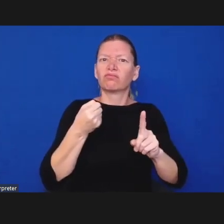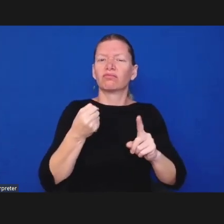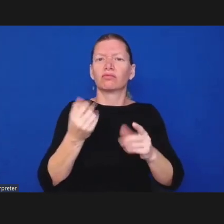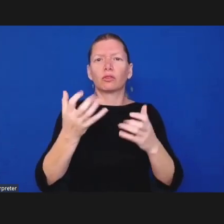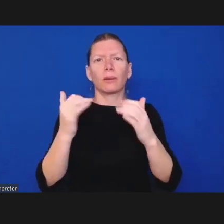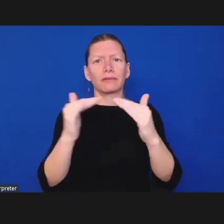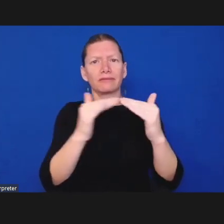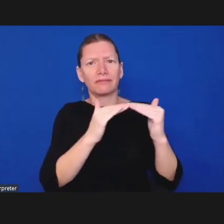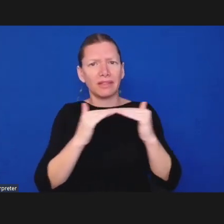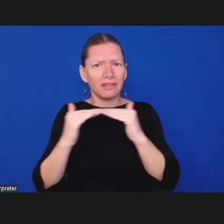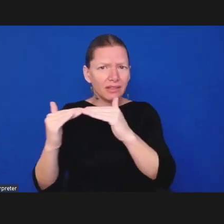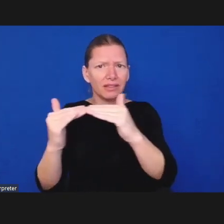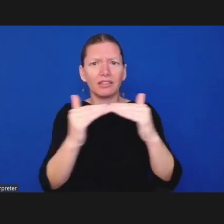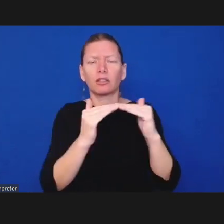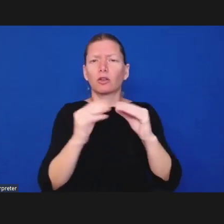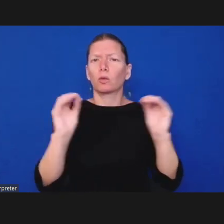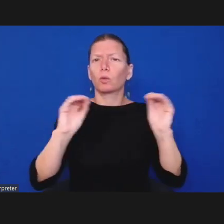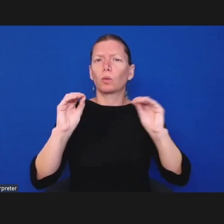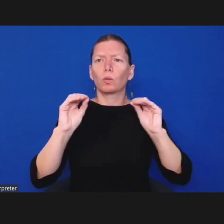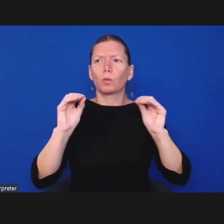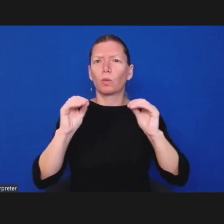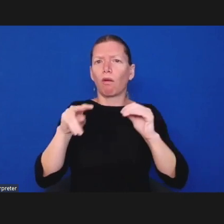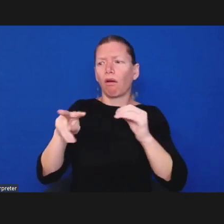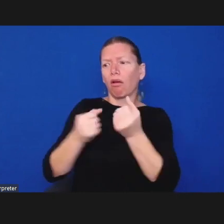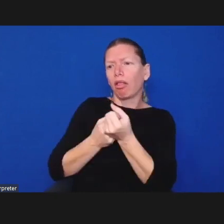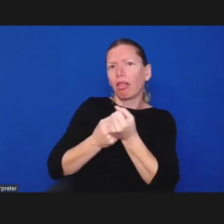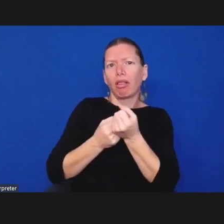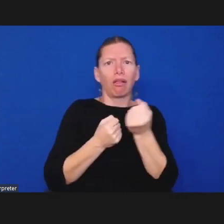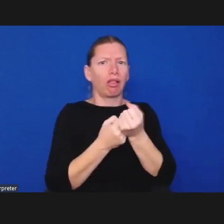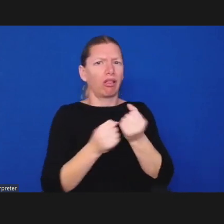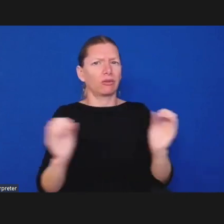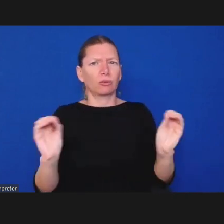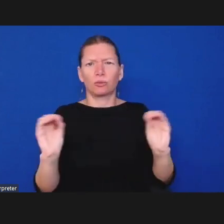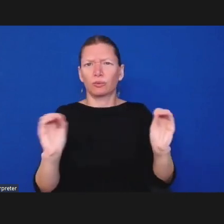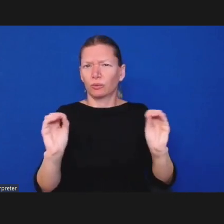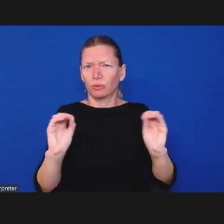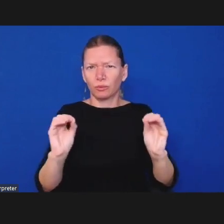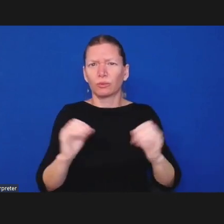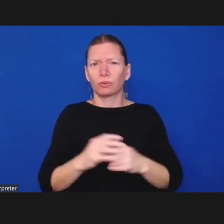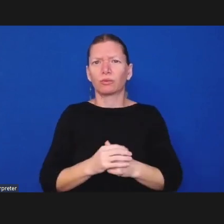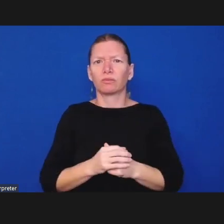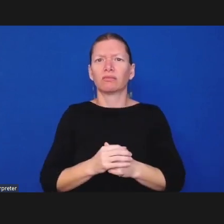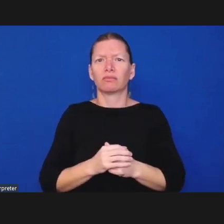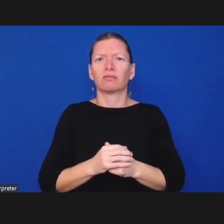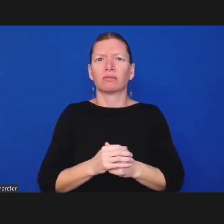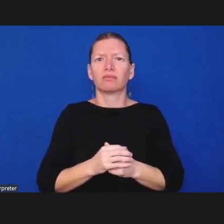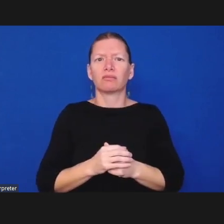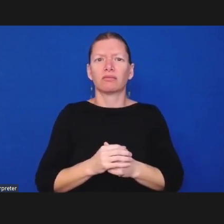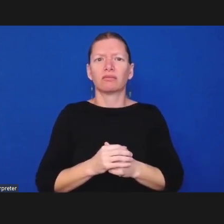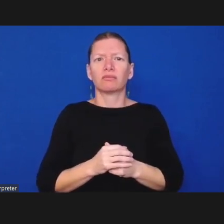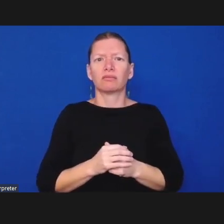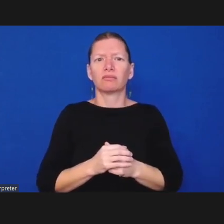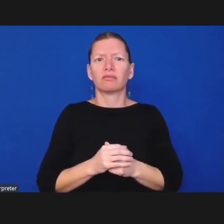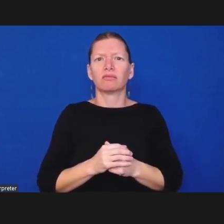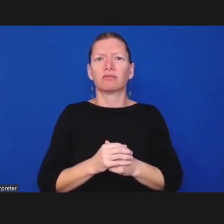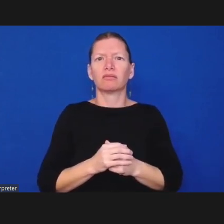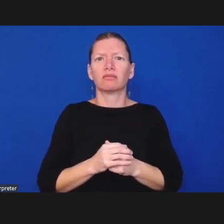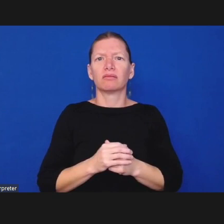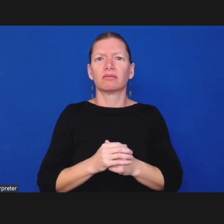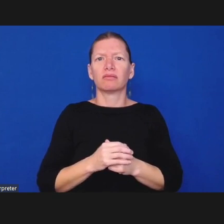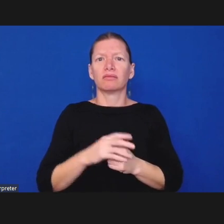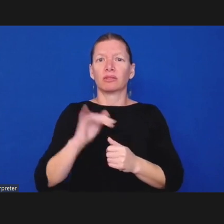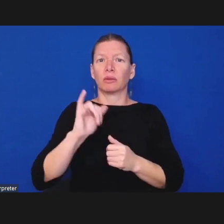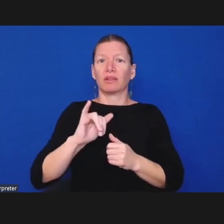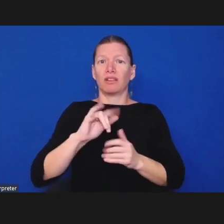because it's not an easy role and people really do need support and guidance and the ability to check in with other